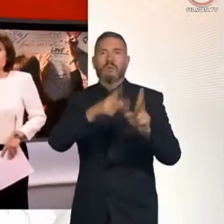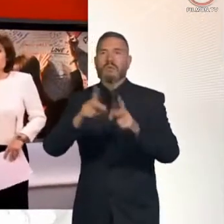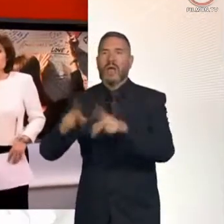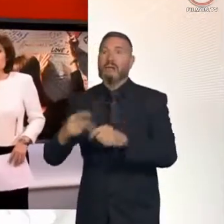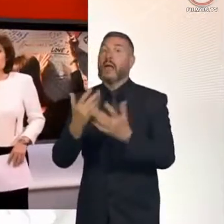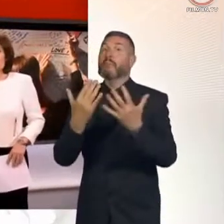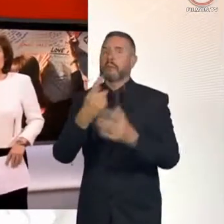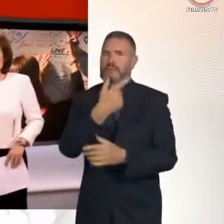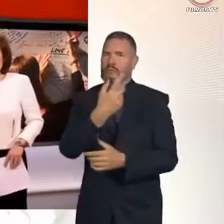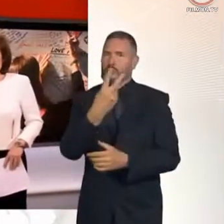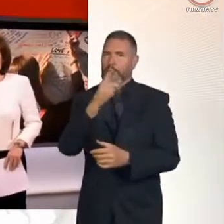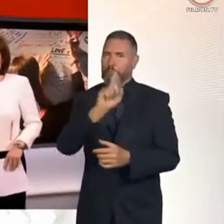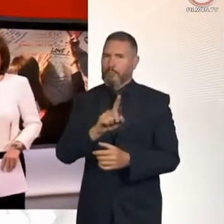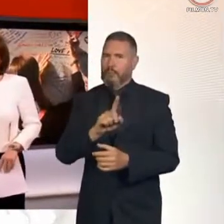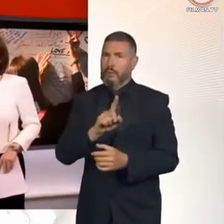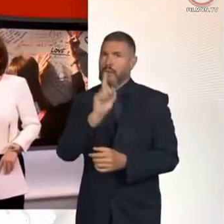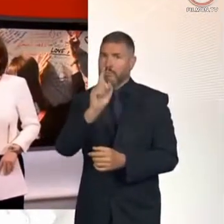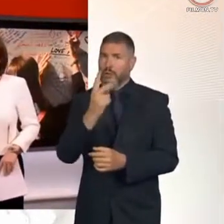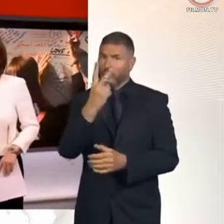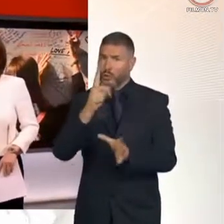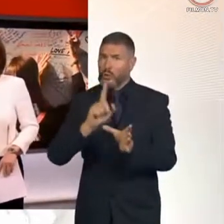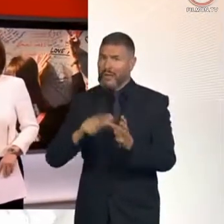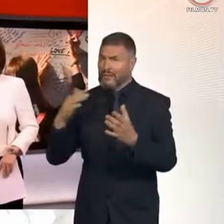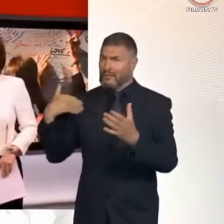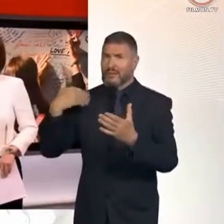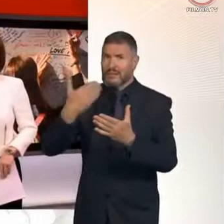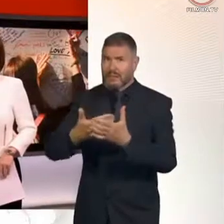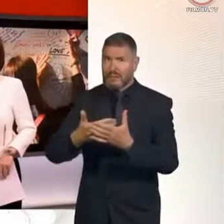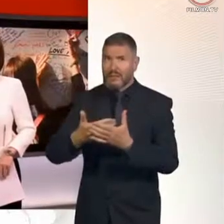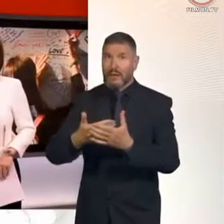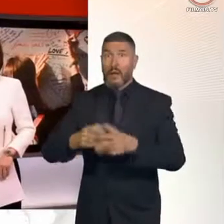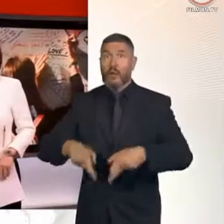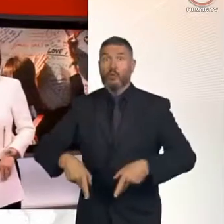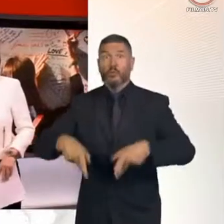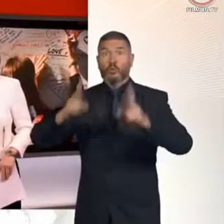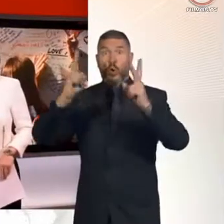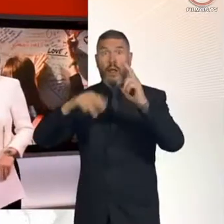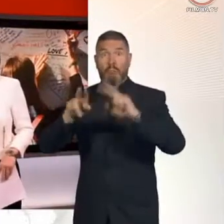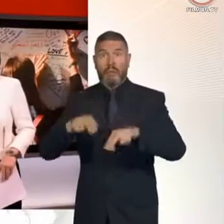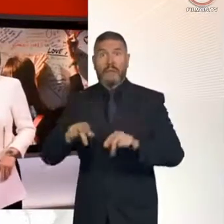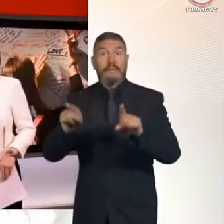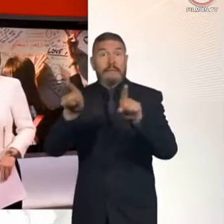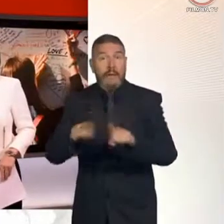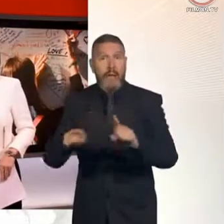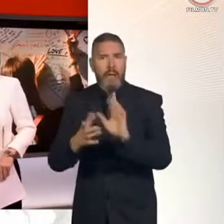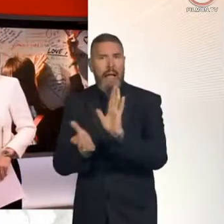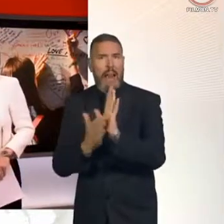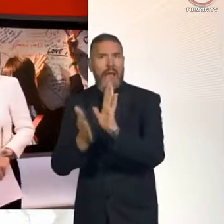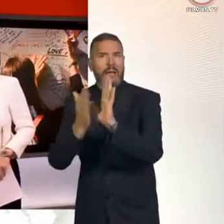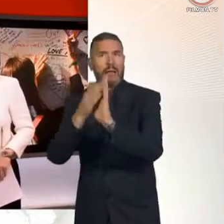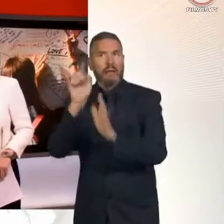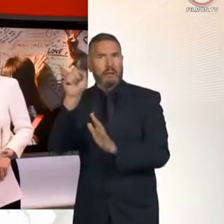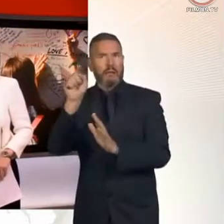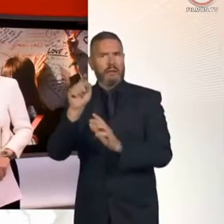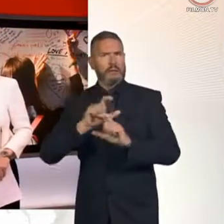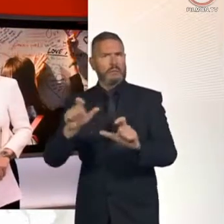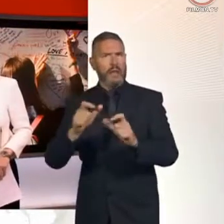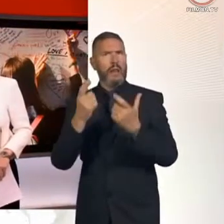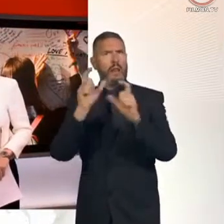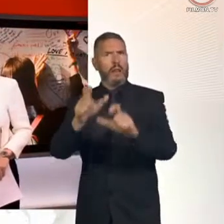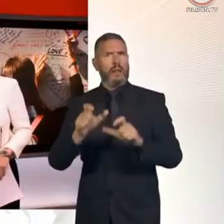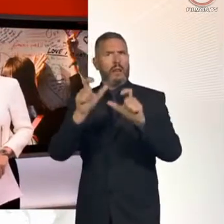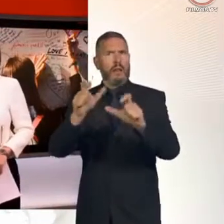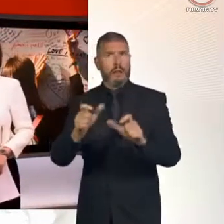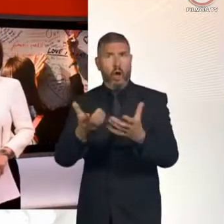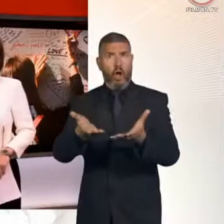But two years on from the disaster, three quarters of tall buildings in England, with cladding categorised as unsafe, still haven't